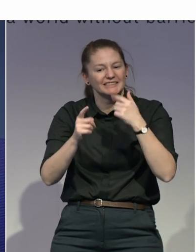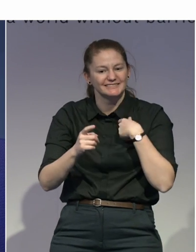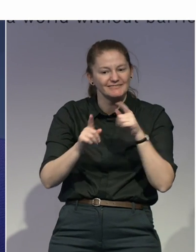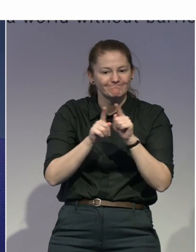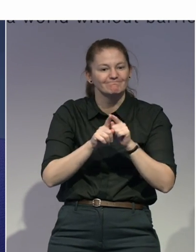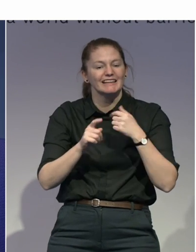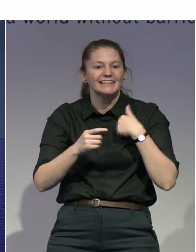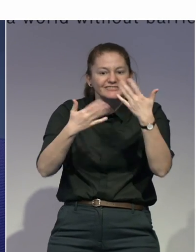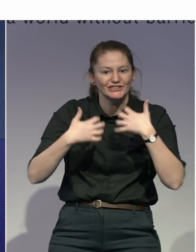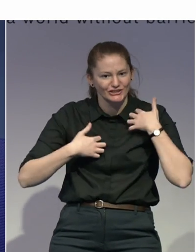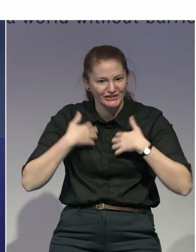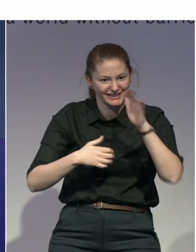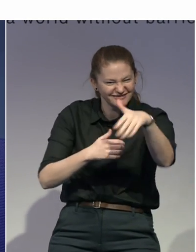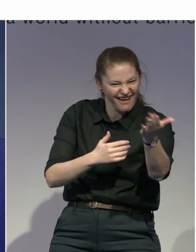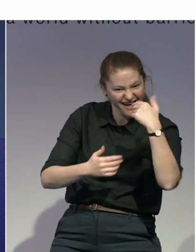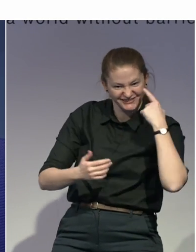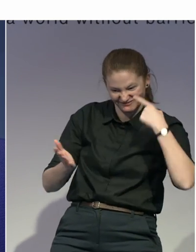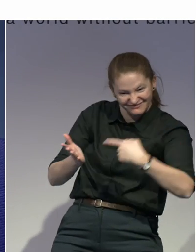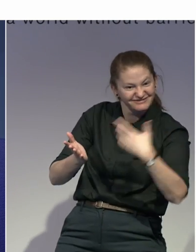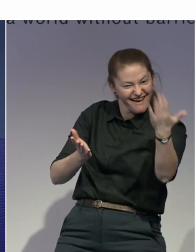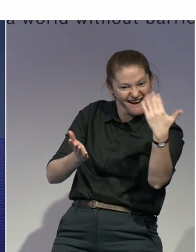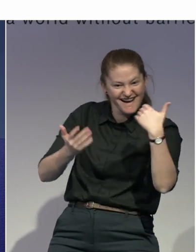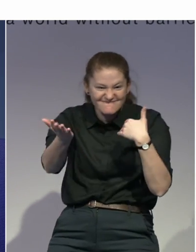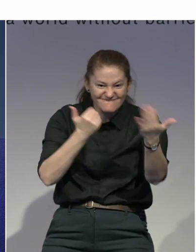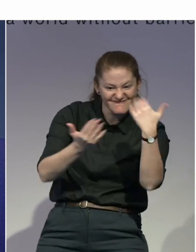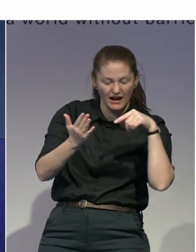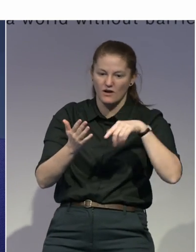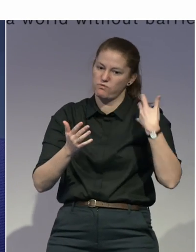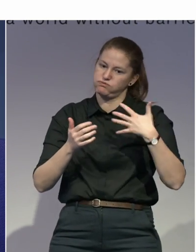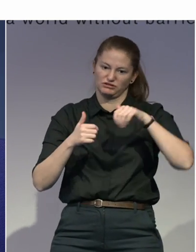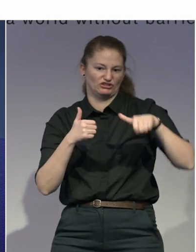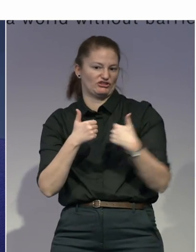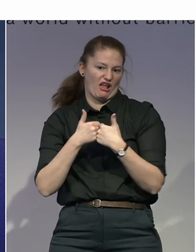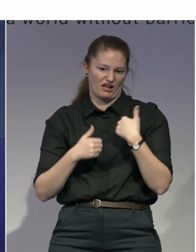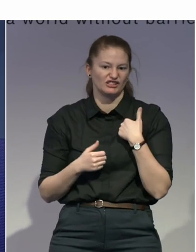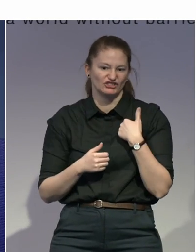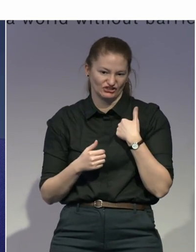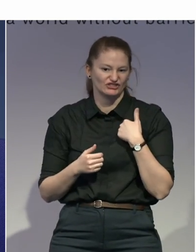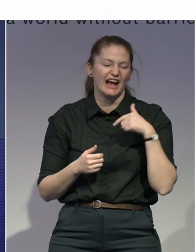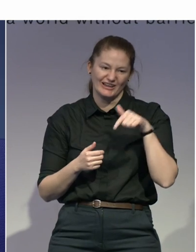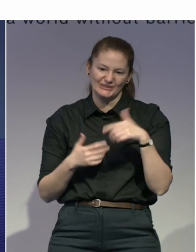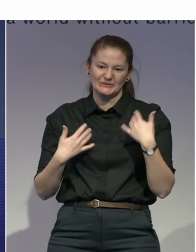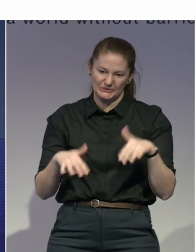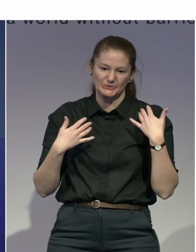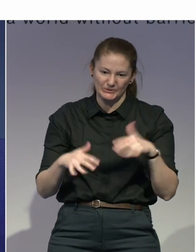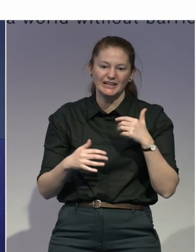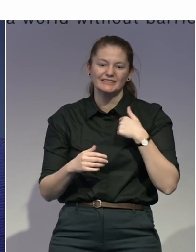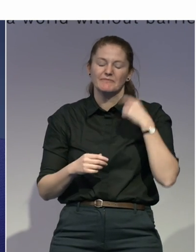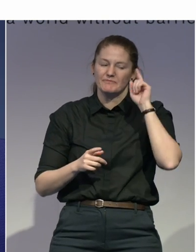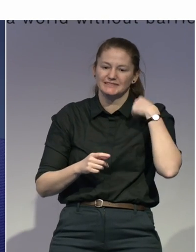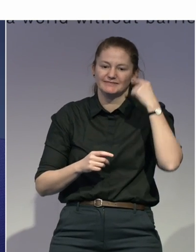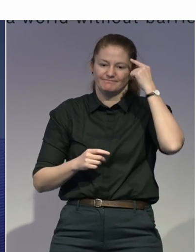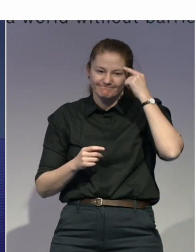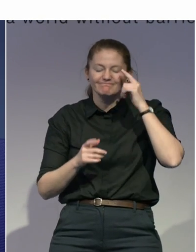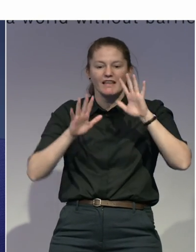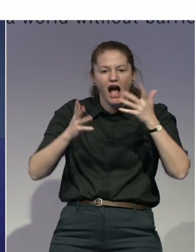know exactly what it is about and how to go about doing it. So, creating that mindshare, if there was an up here,